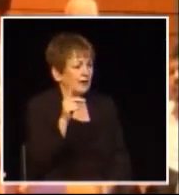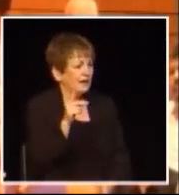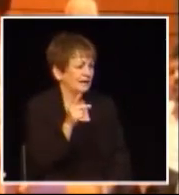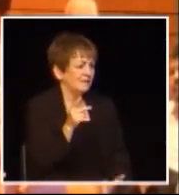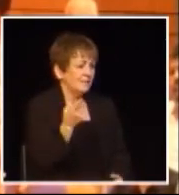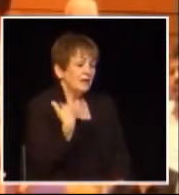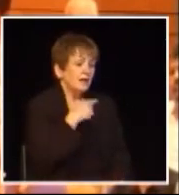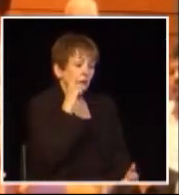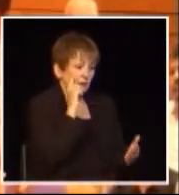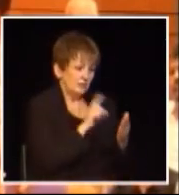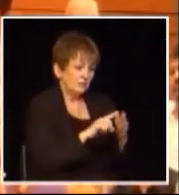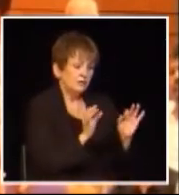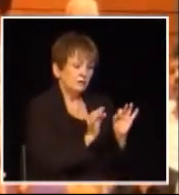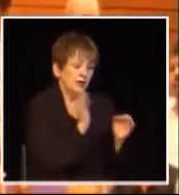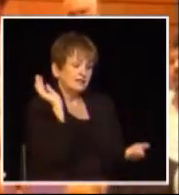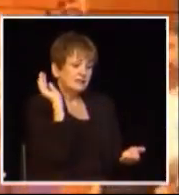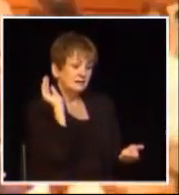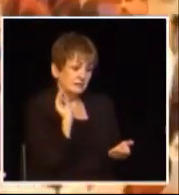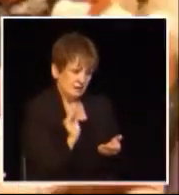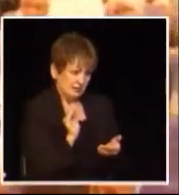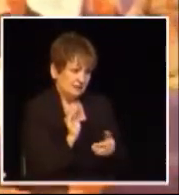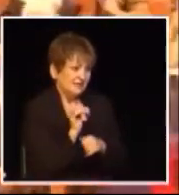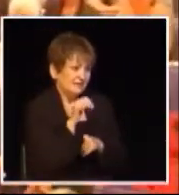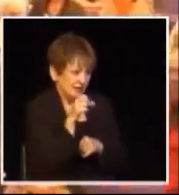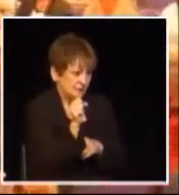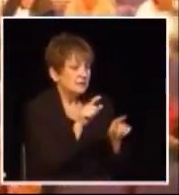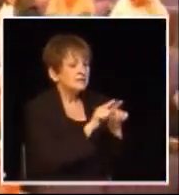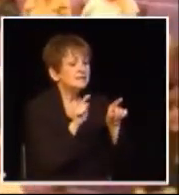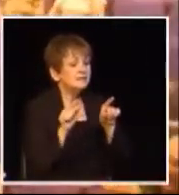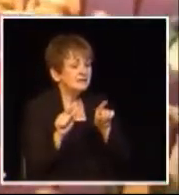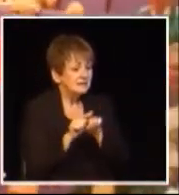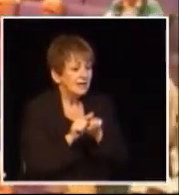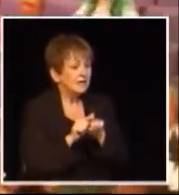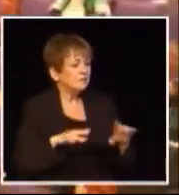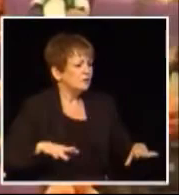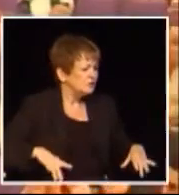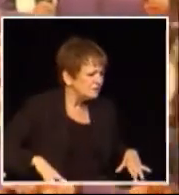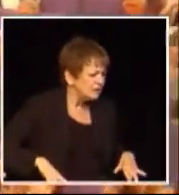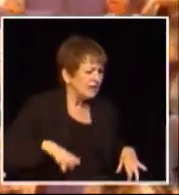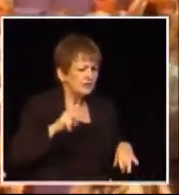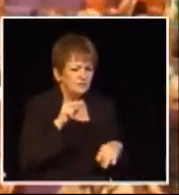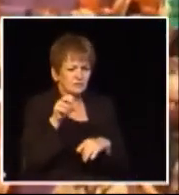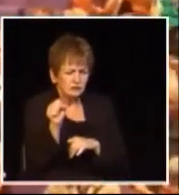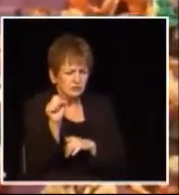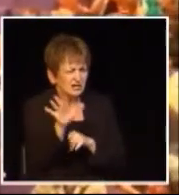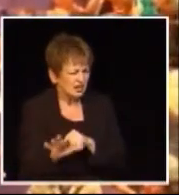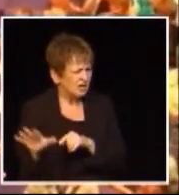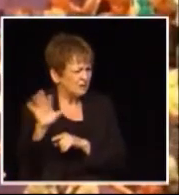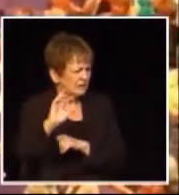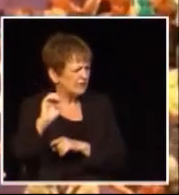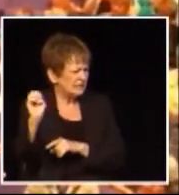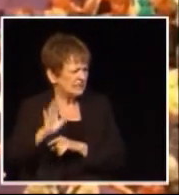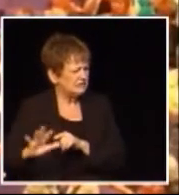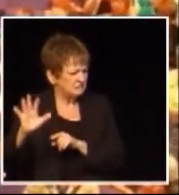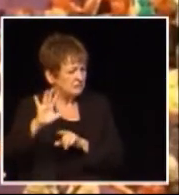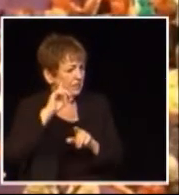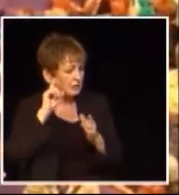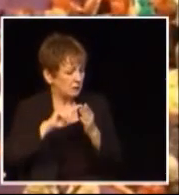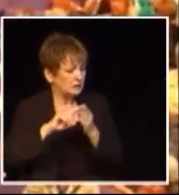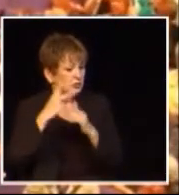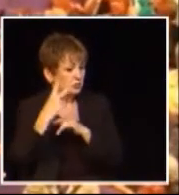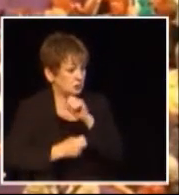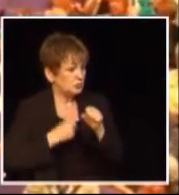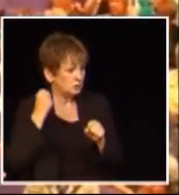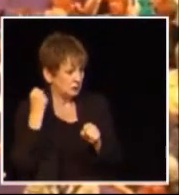there is evidence that prices do drop in the Maritimes they were able to show that within